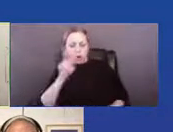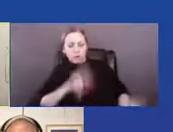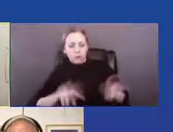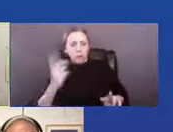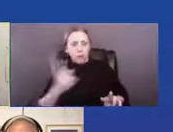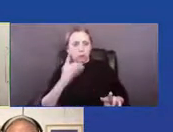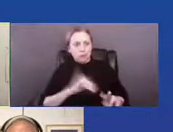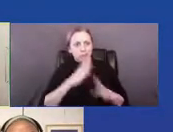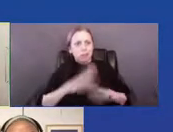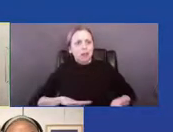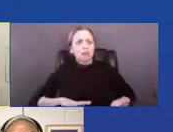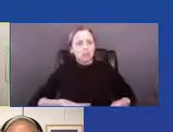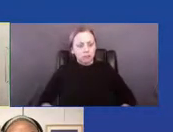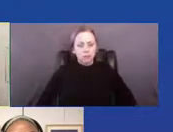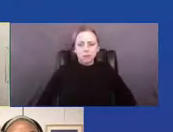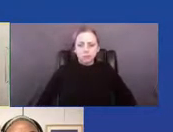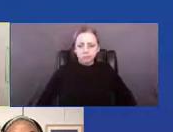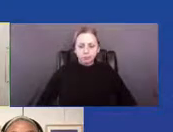in silence.